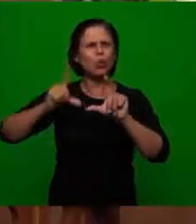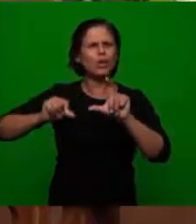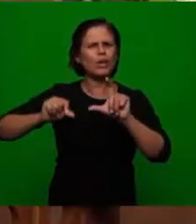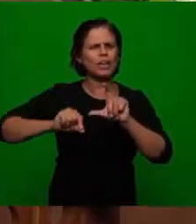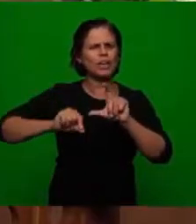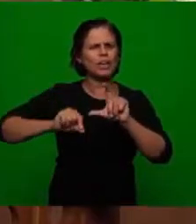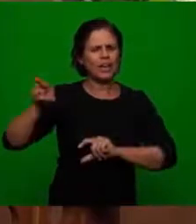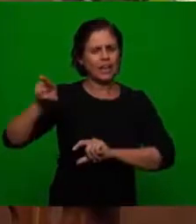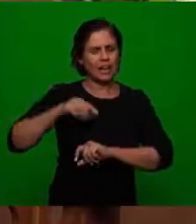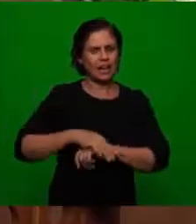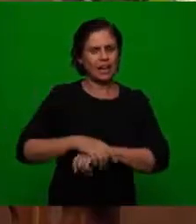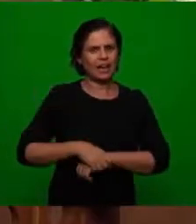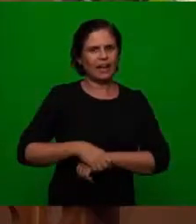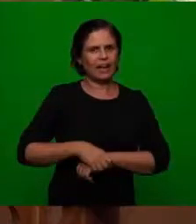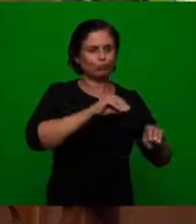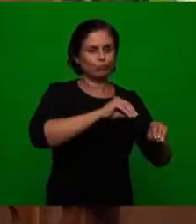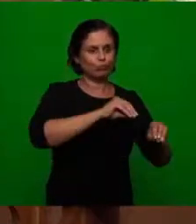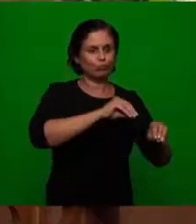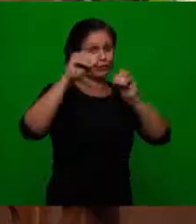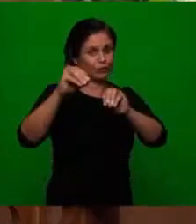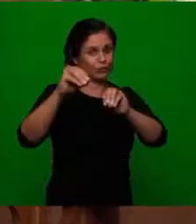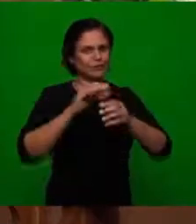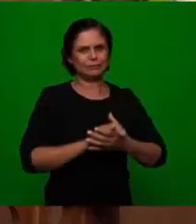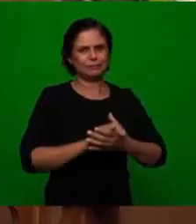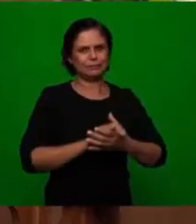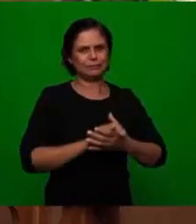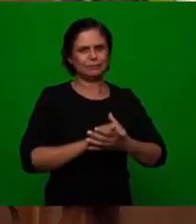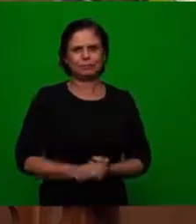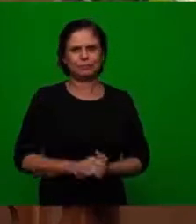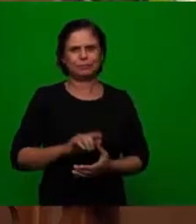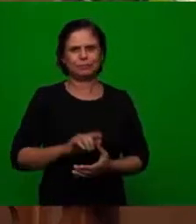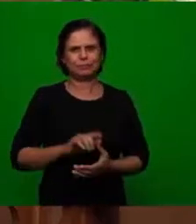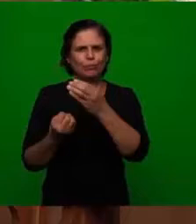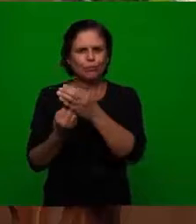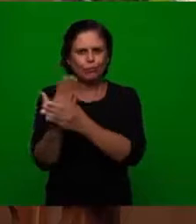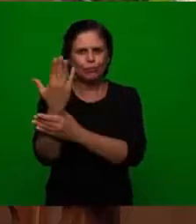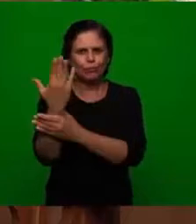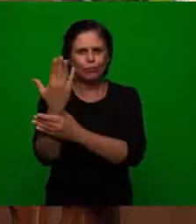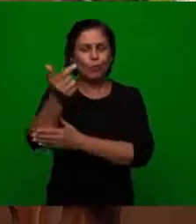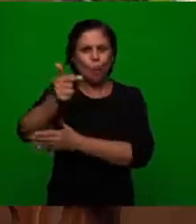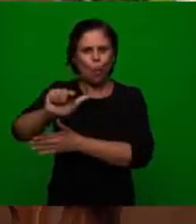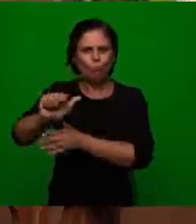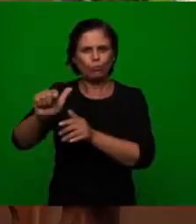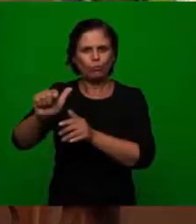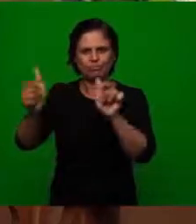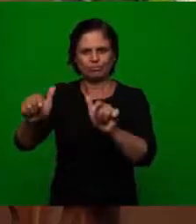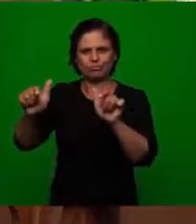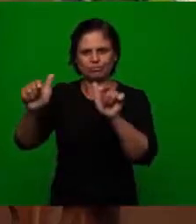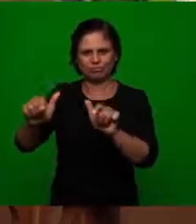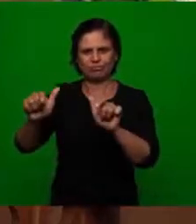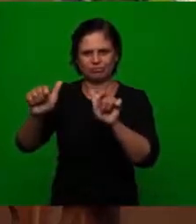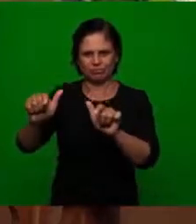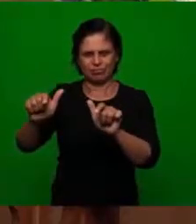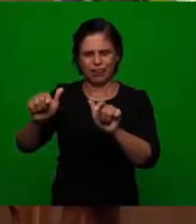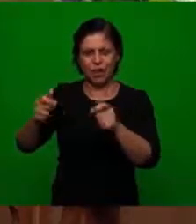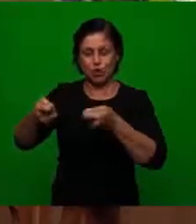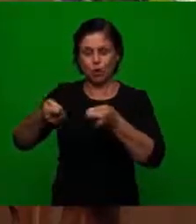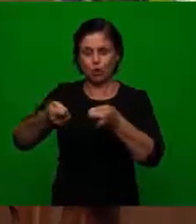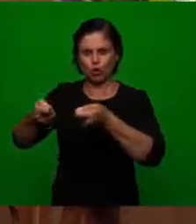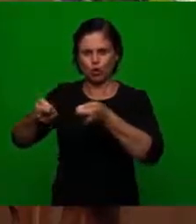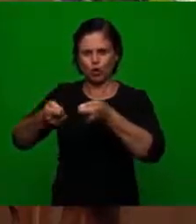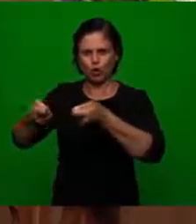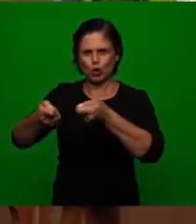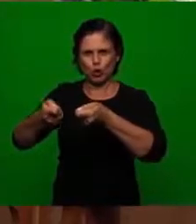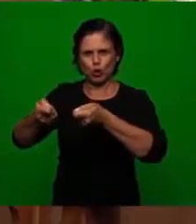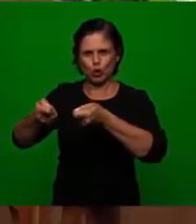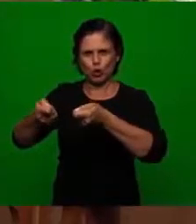there was and the church moved to another place so now the church builds another place of